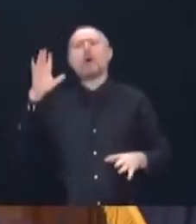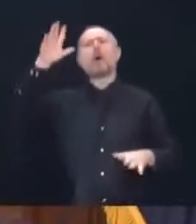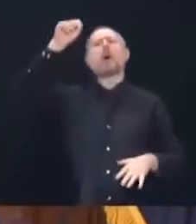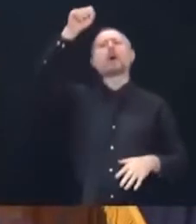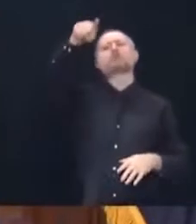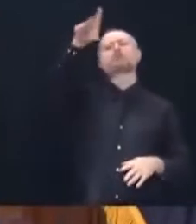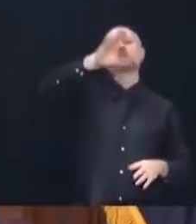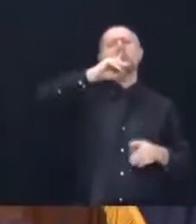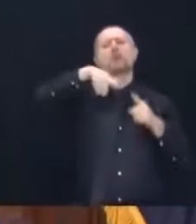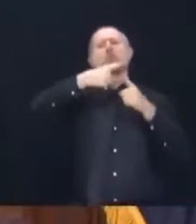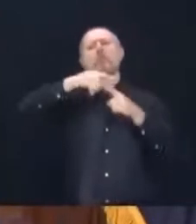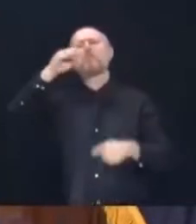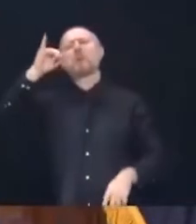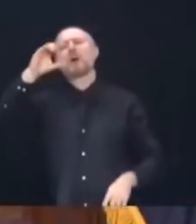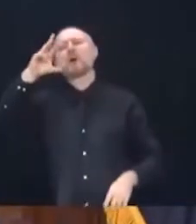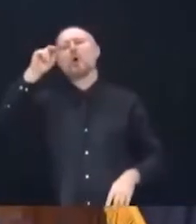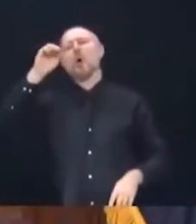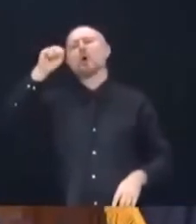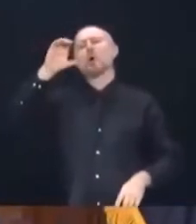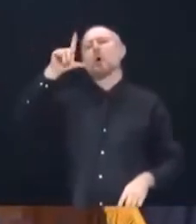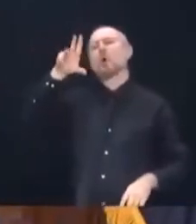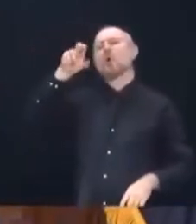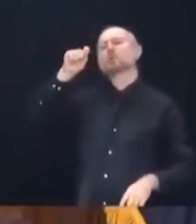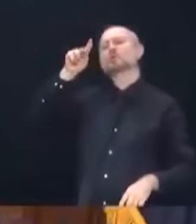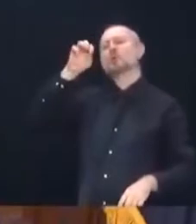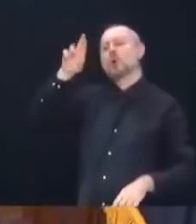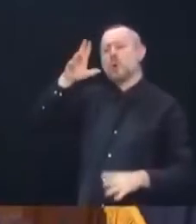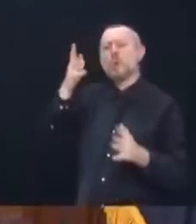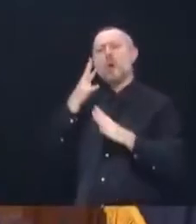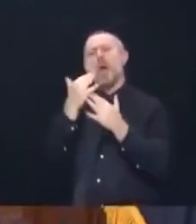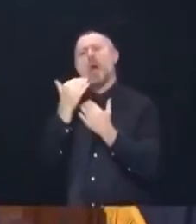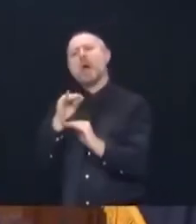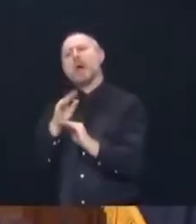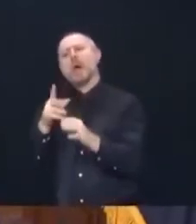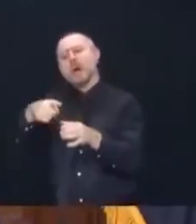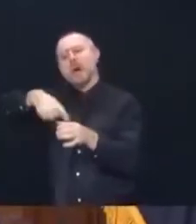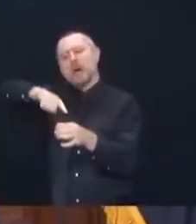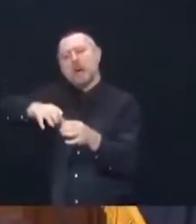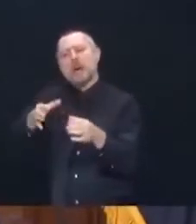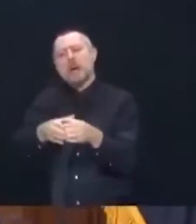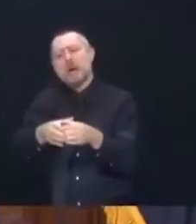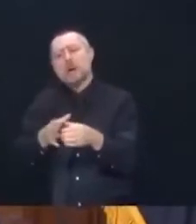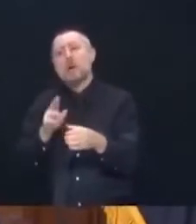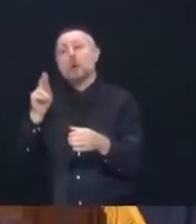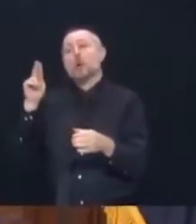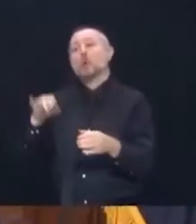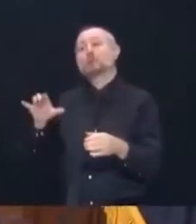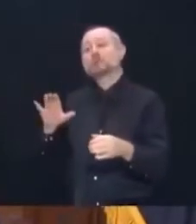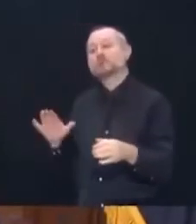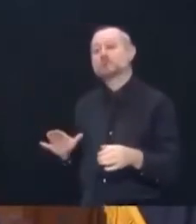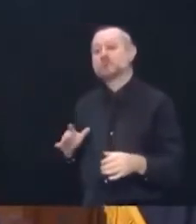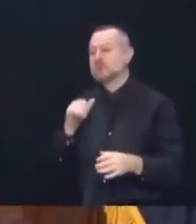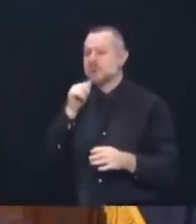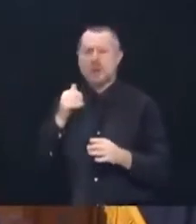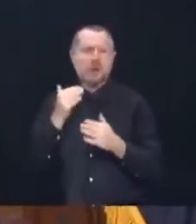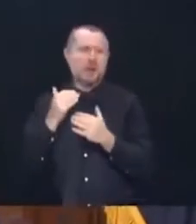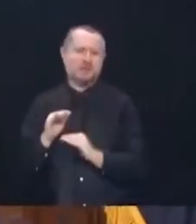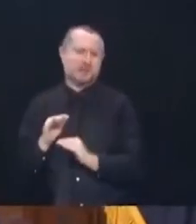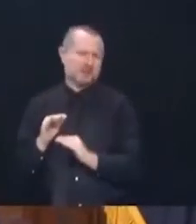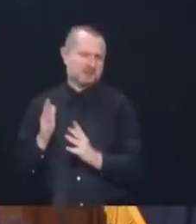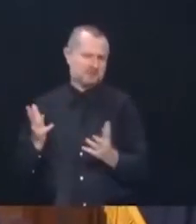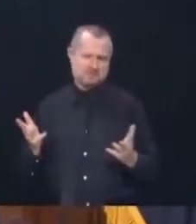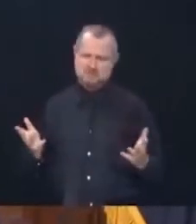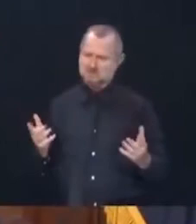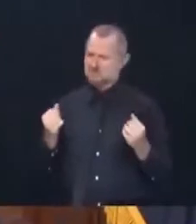are obviously supposed to be kind of limited geographic areas. New York City is obviously not a limited geographic area. Nor is it a limited population